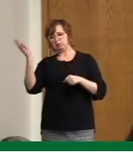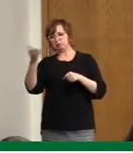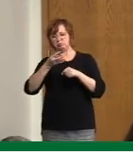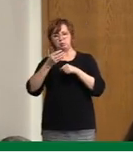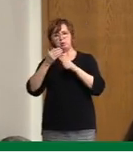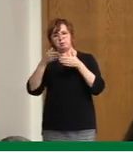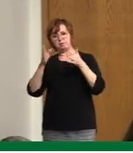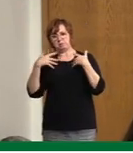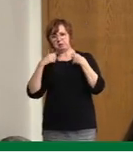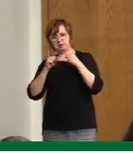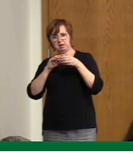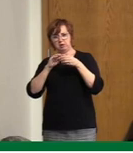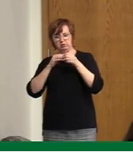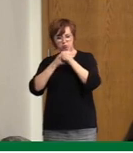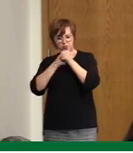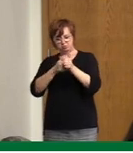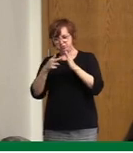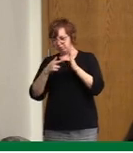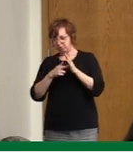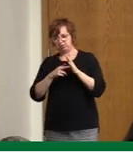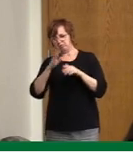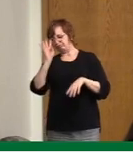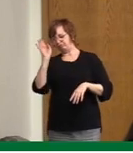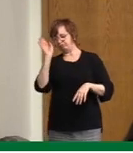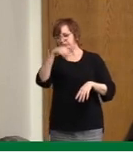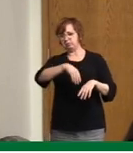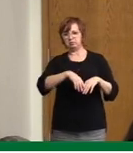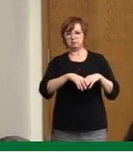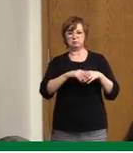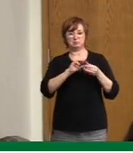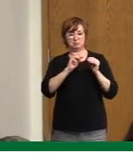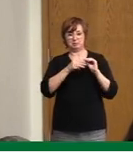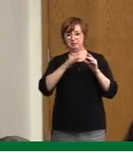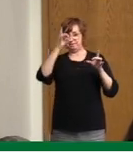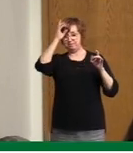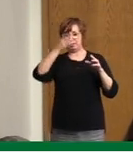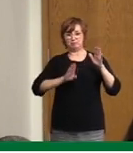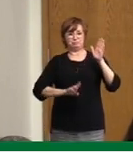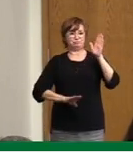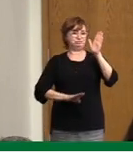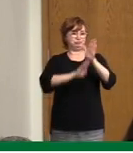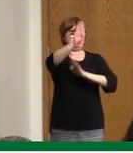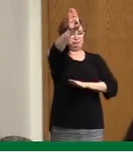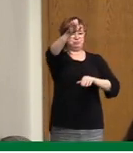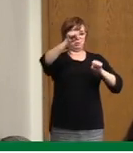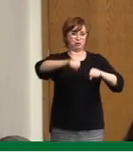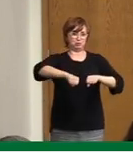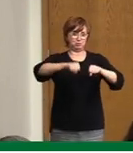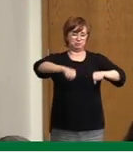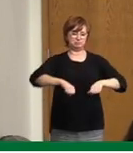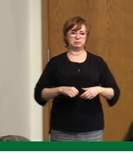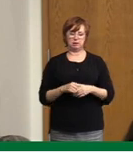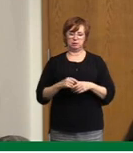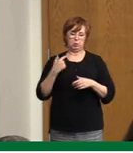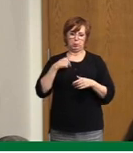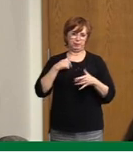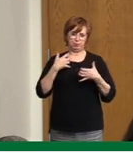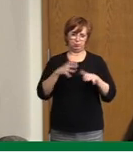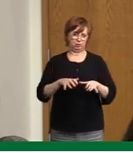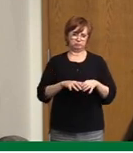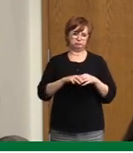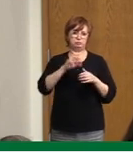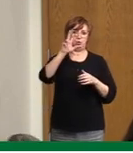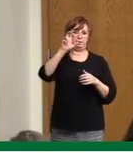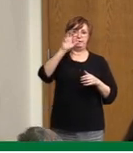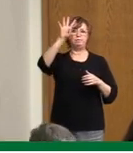hit those marks. We really need to make sure we don't hit 300 to 400 cases a day. That would be quite concerning. So far the news is